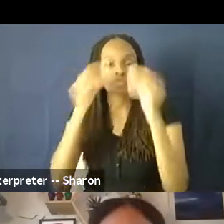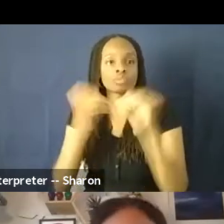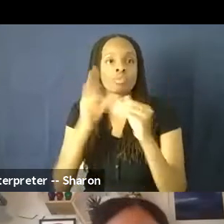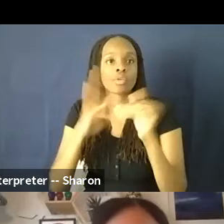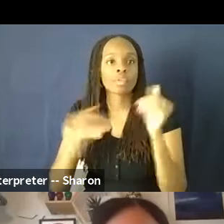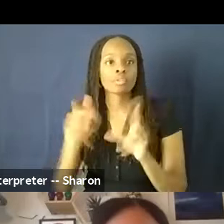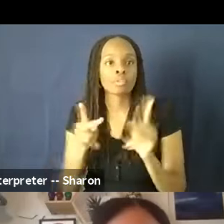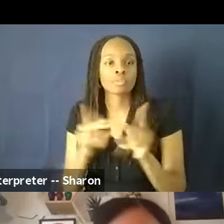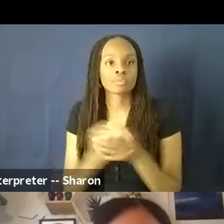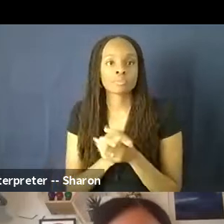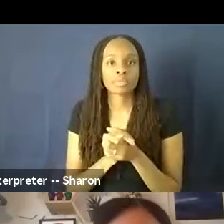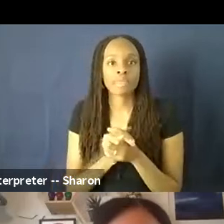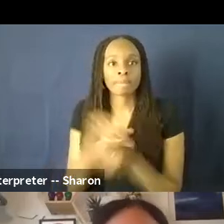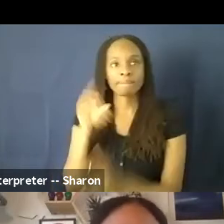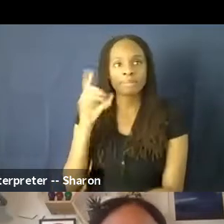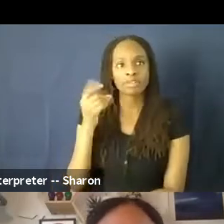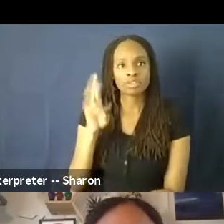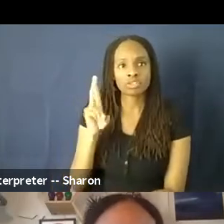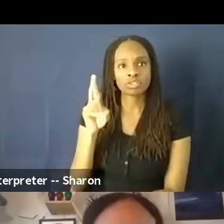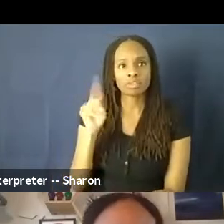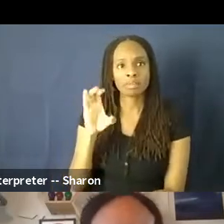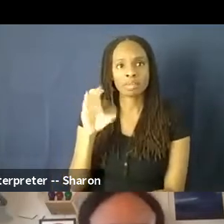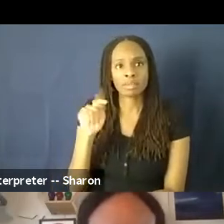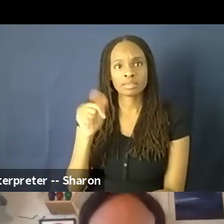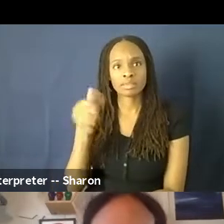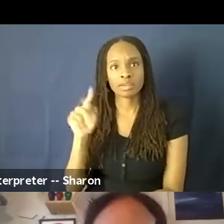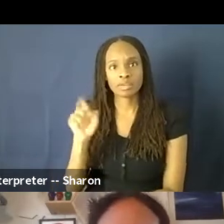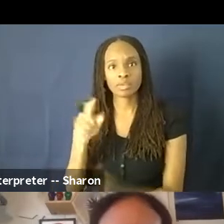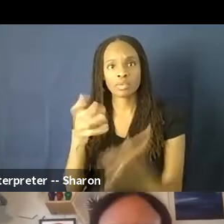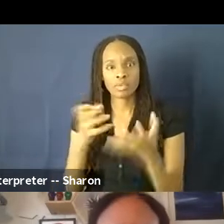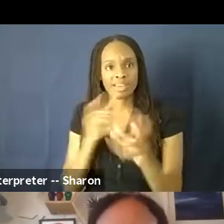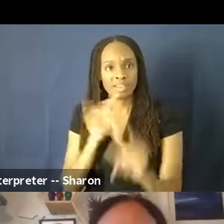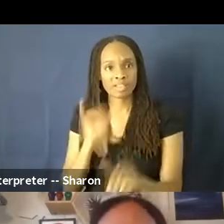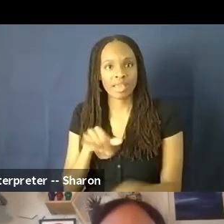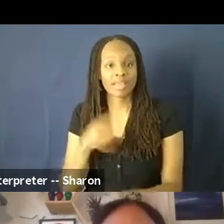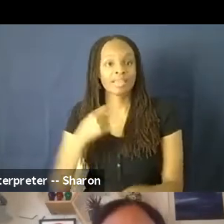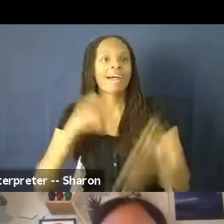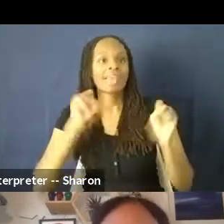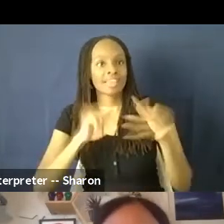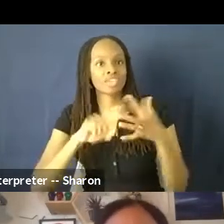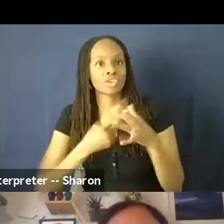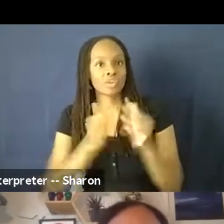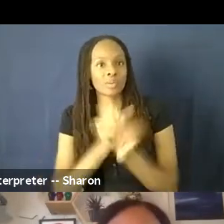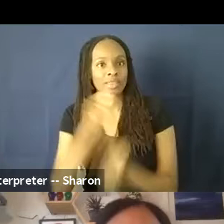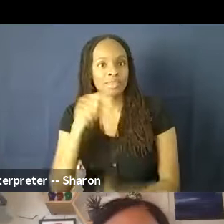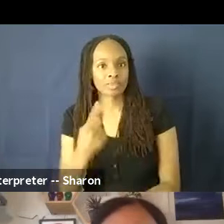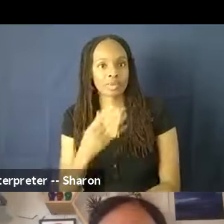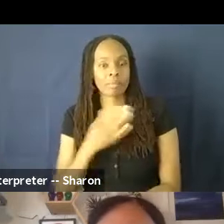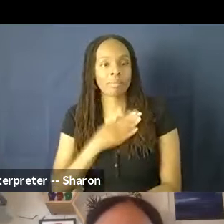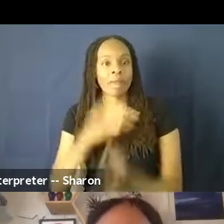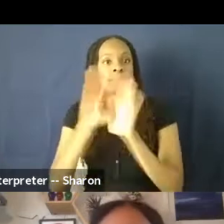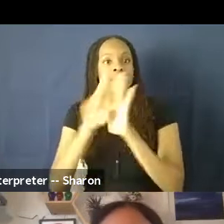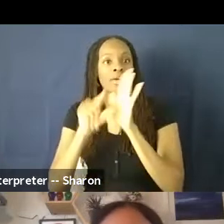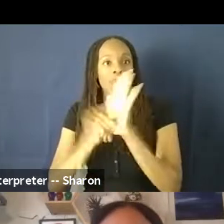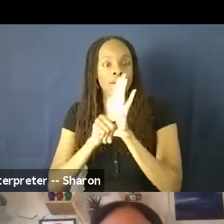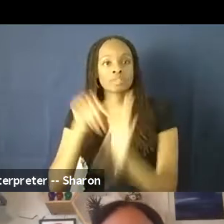Dr. McTaggart, you want to jump in? Yeah, I can start with this one. And, you know, my background is a sociologist.